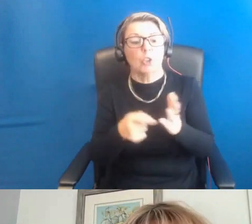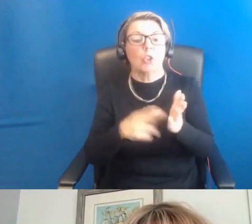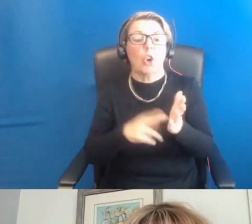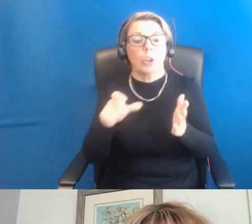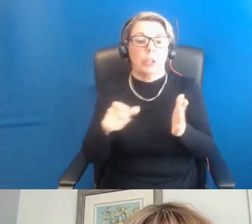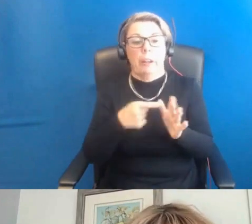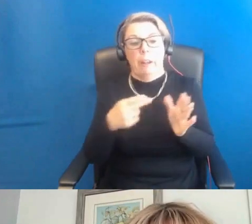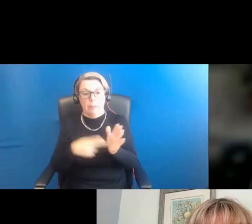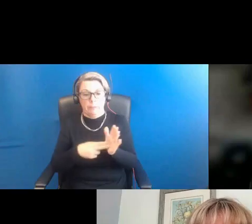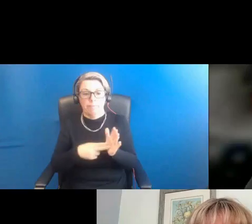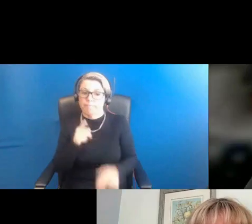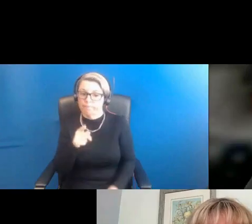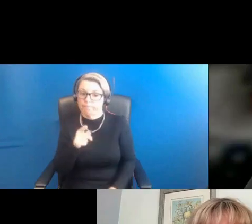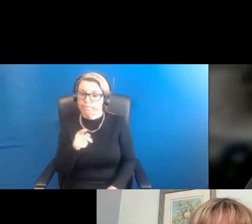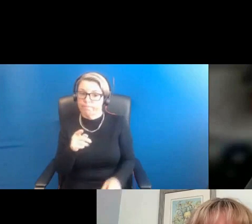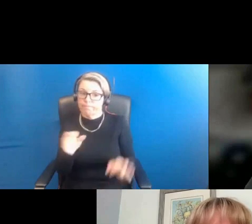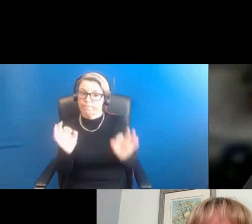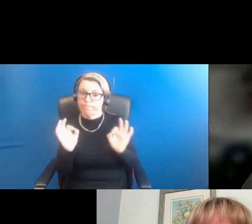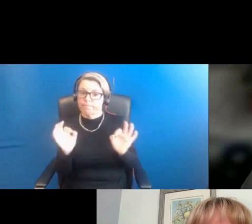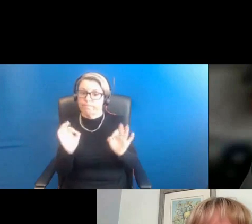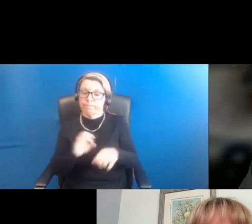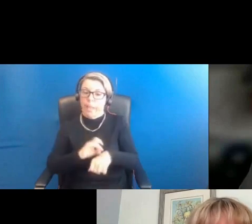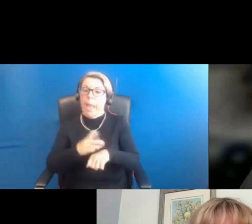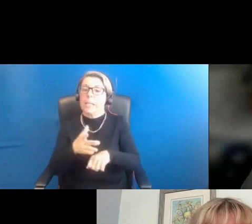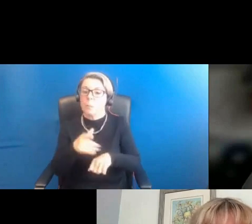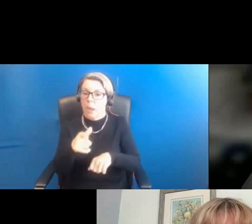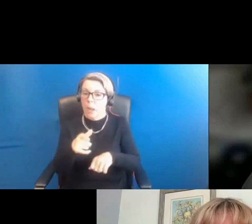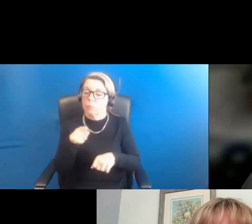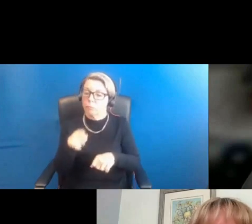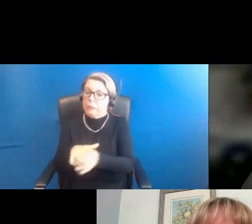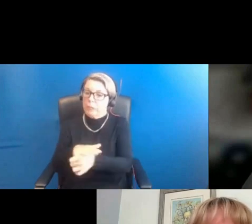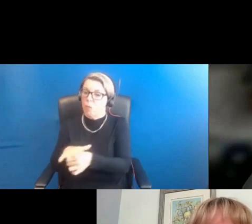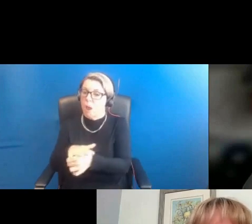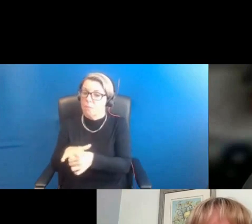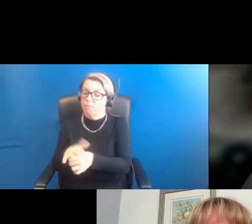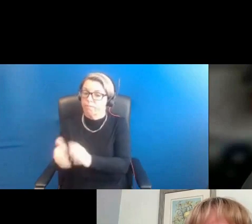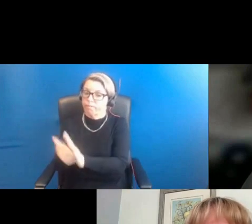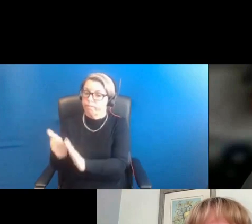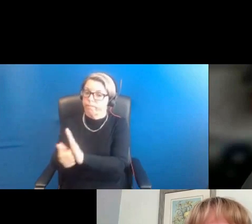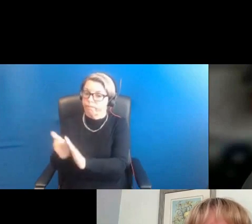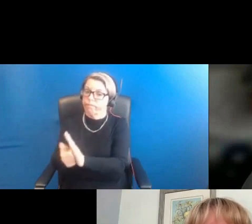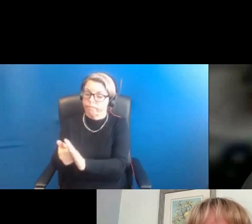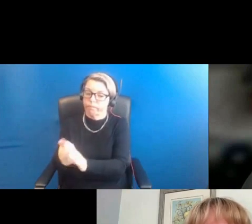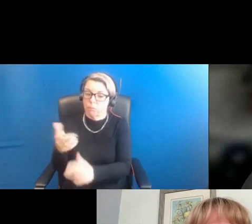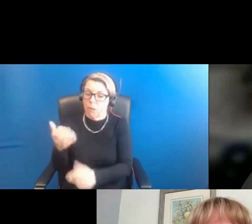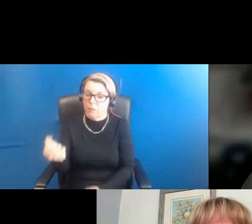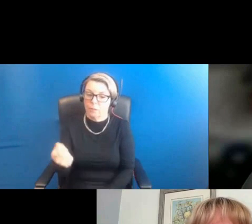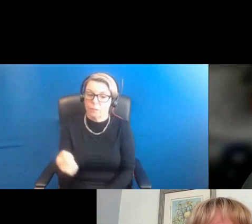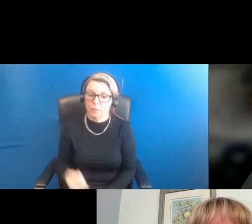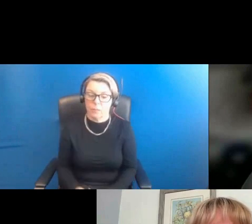expert in the field of reproductive medicine and particularly PCOS. So we're really delighted